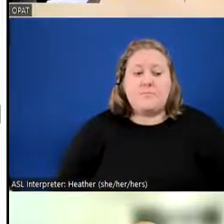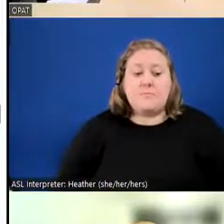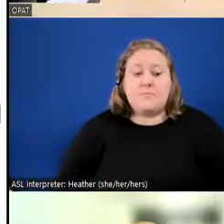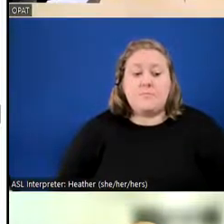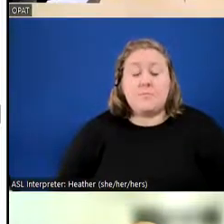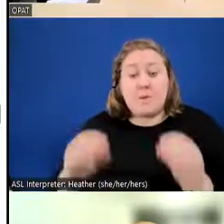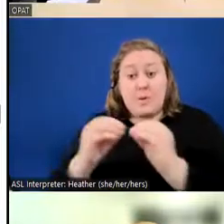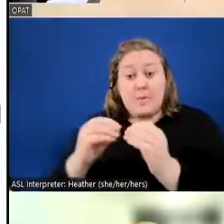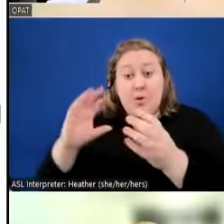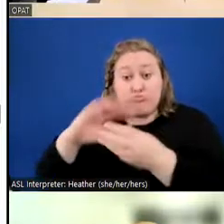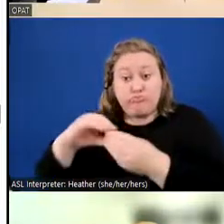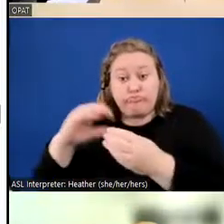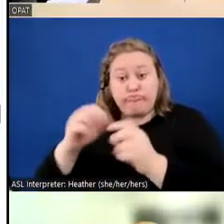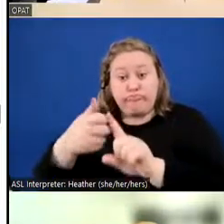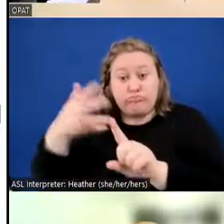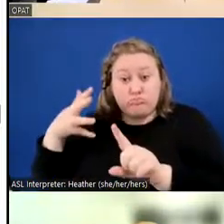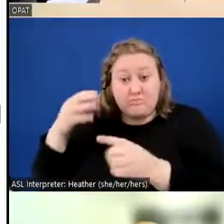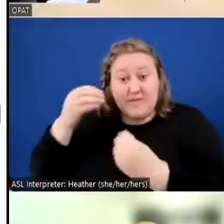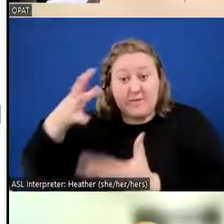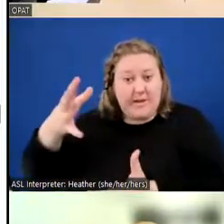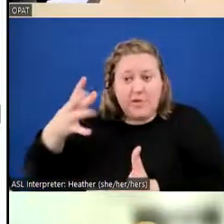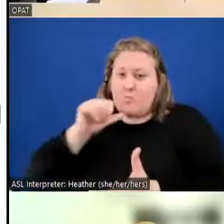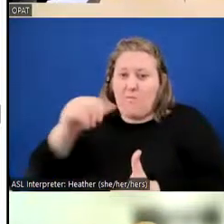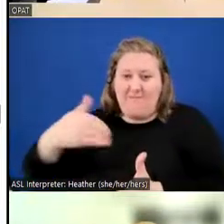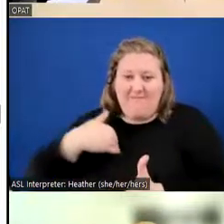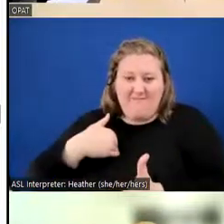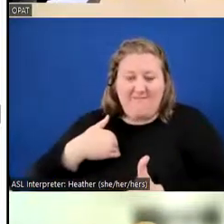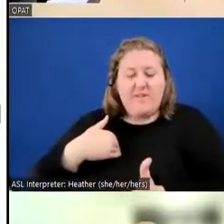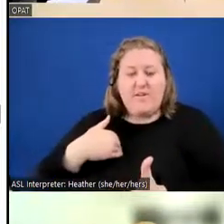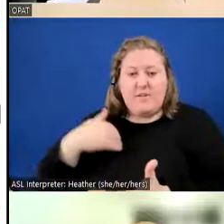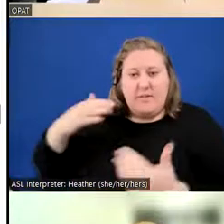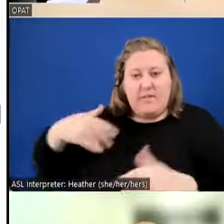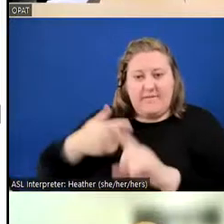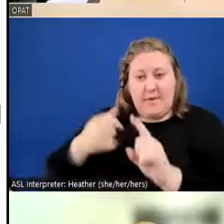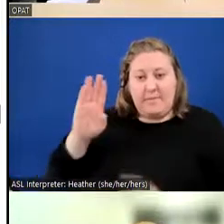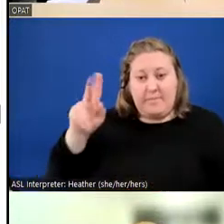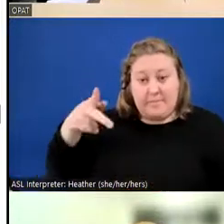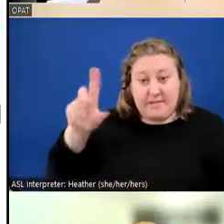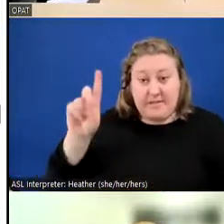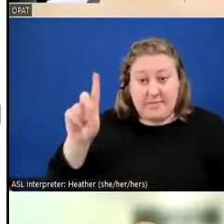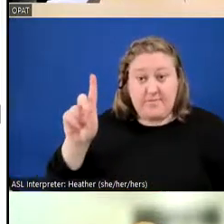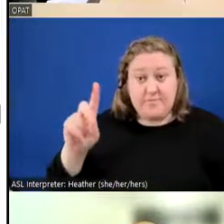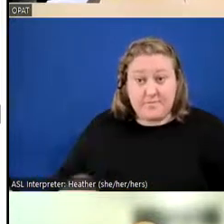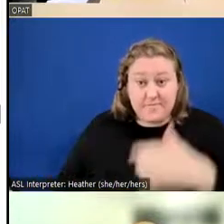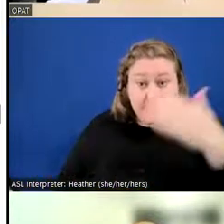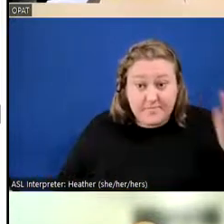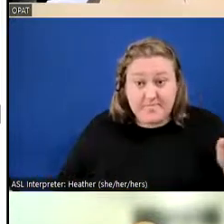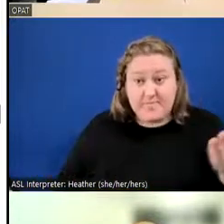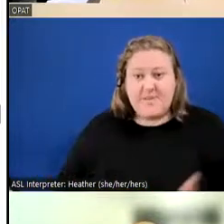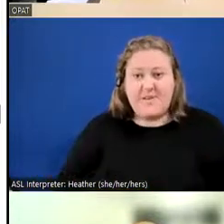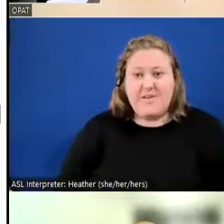that normally you do get from BPD. All right. All right.